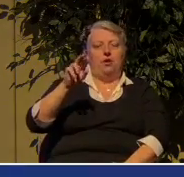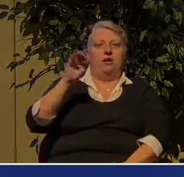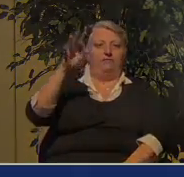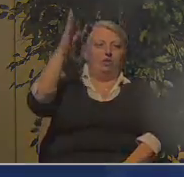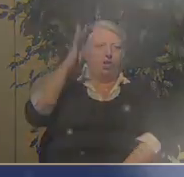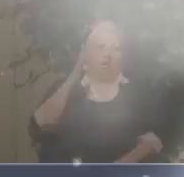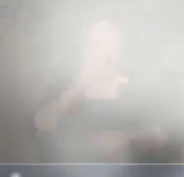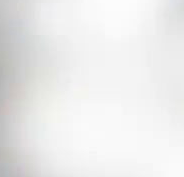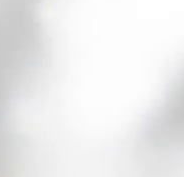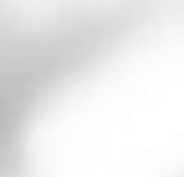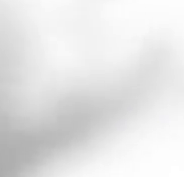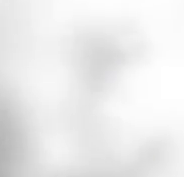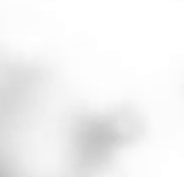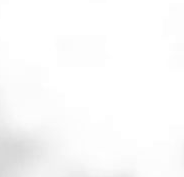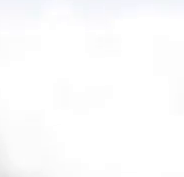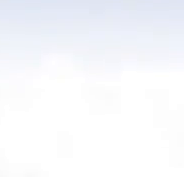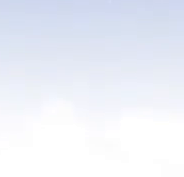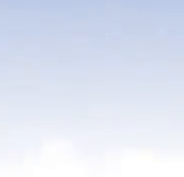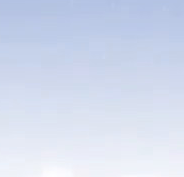people said, Amen.